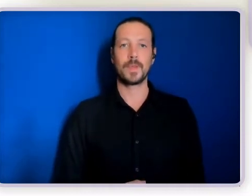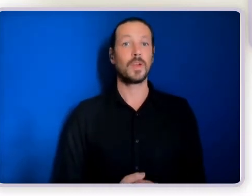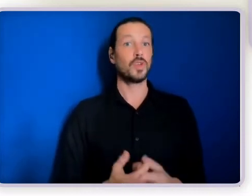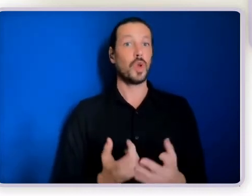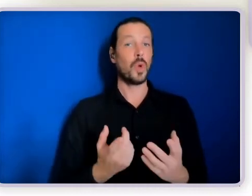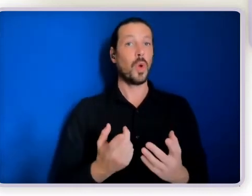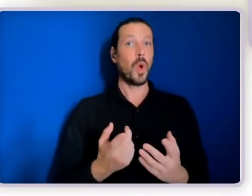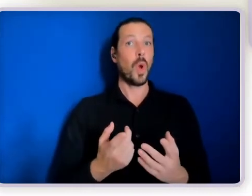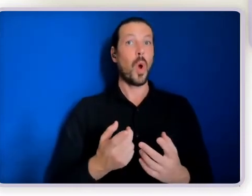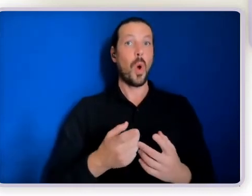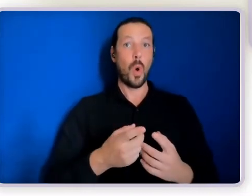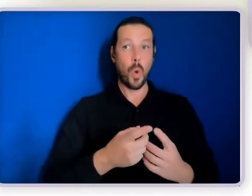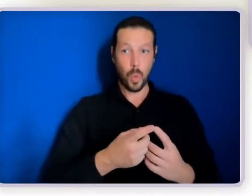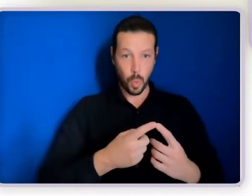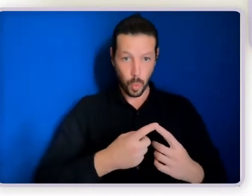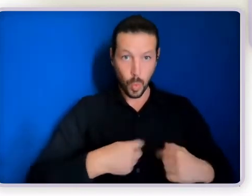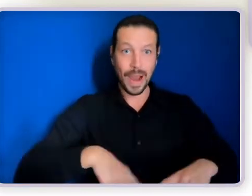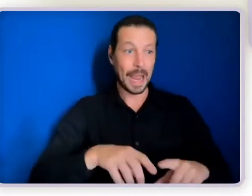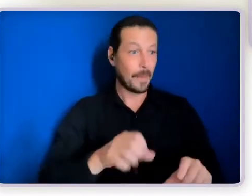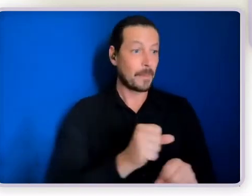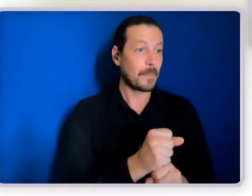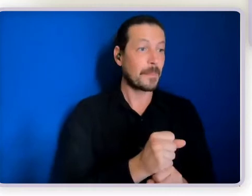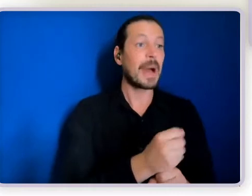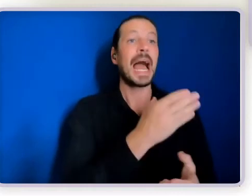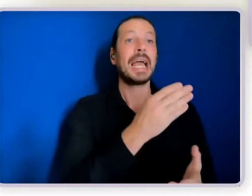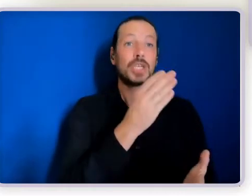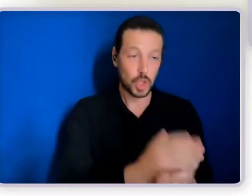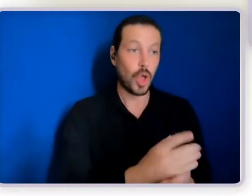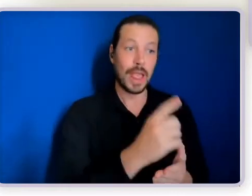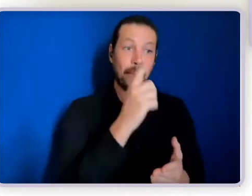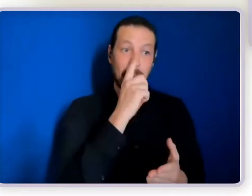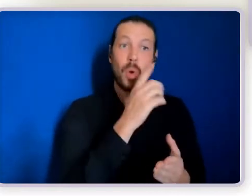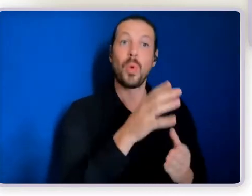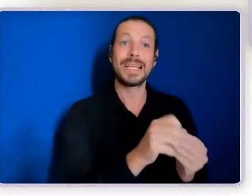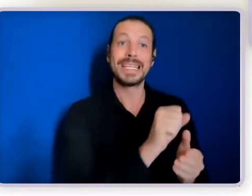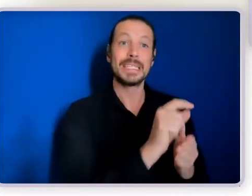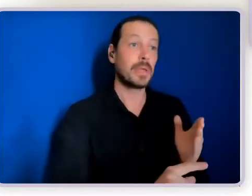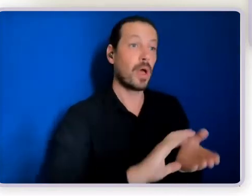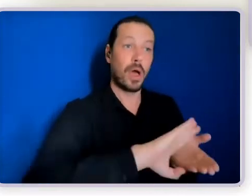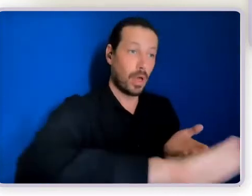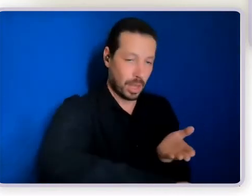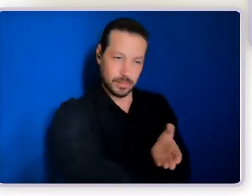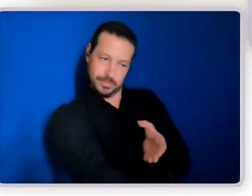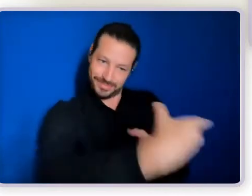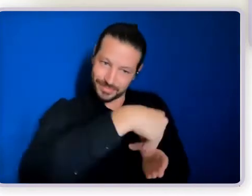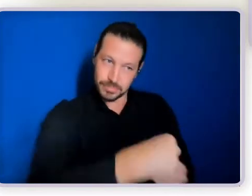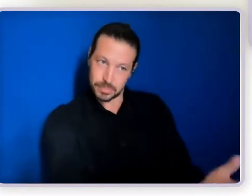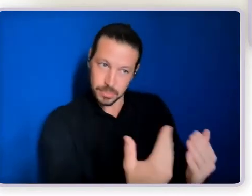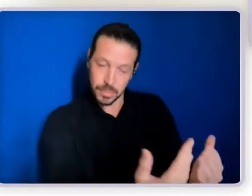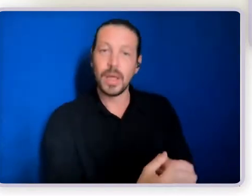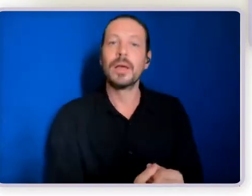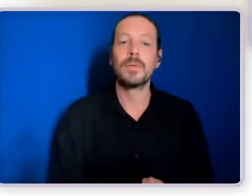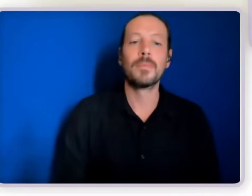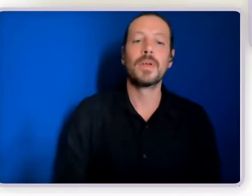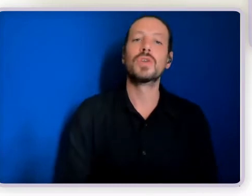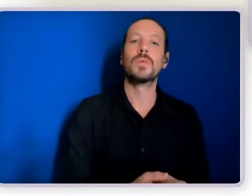exclusion of people with disability from their communities. And we do that in a number of ways. So the prevention of that, because it